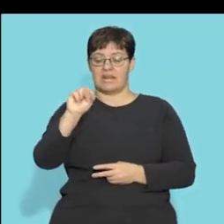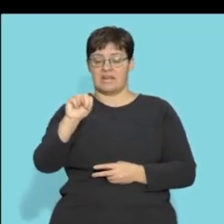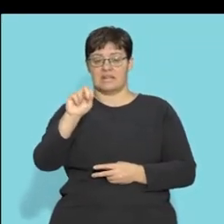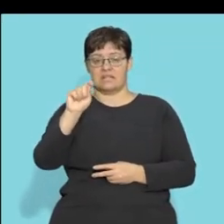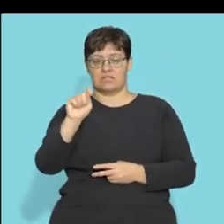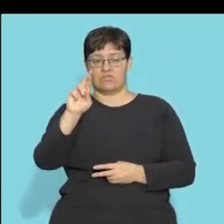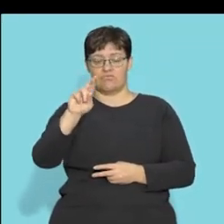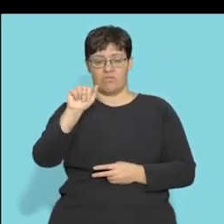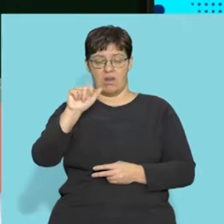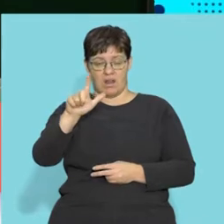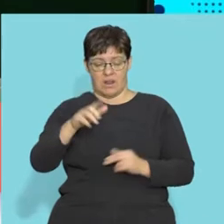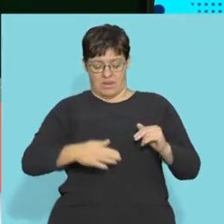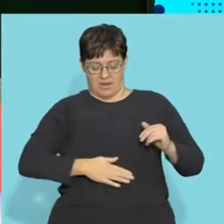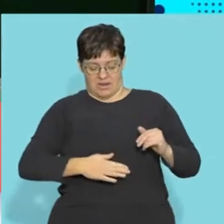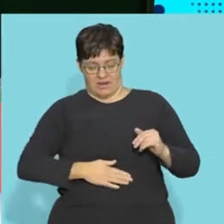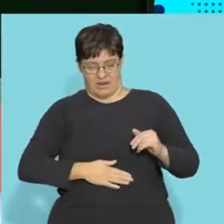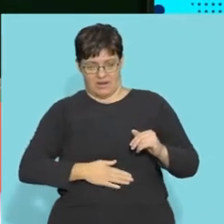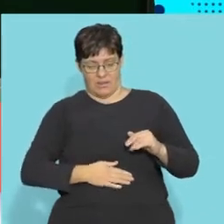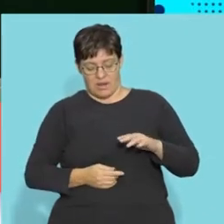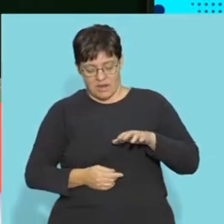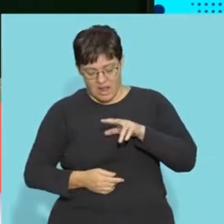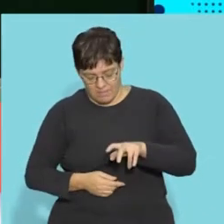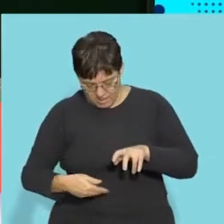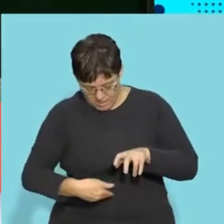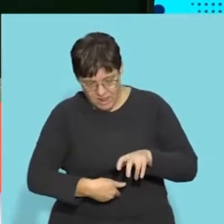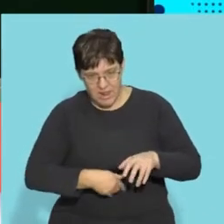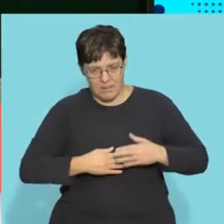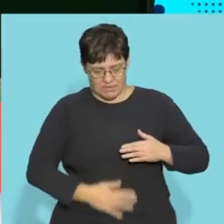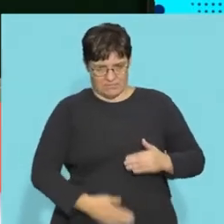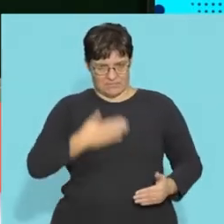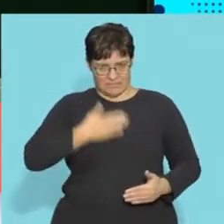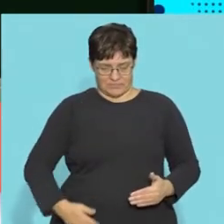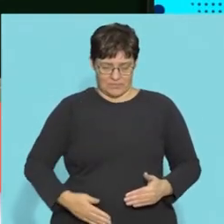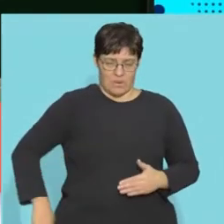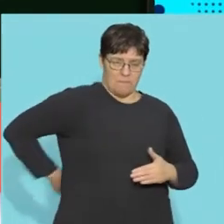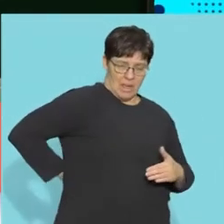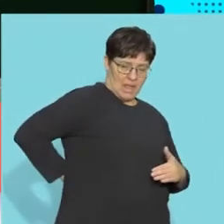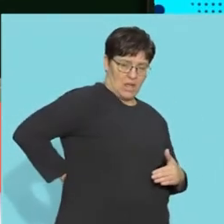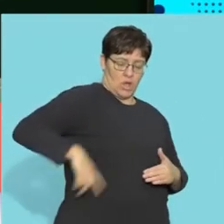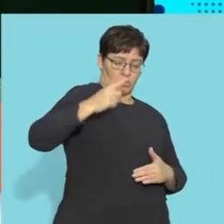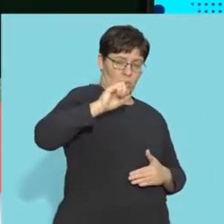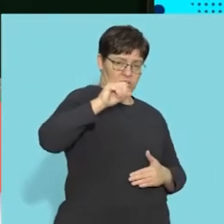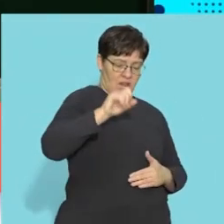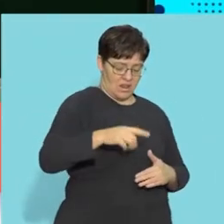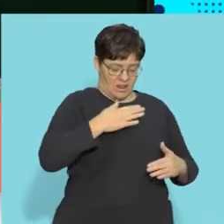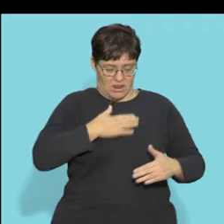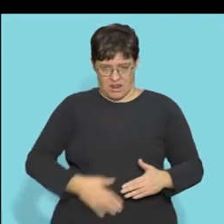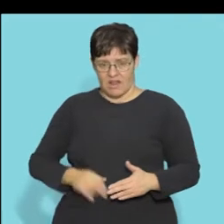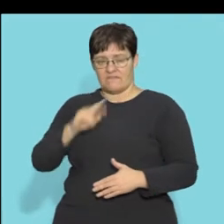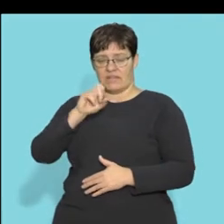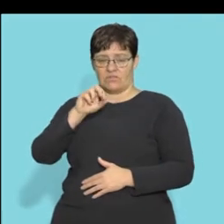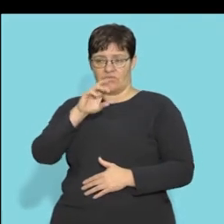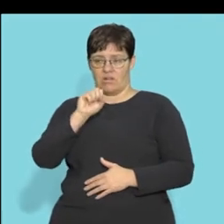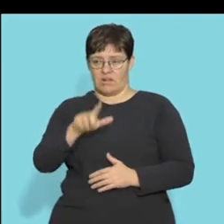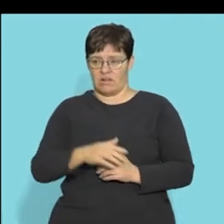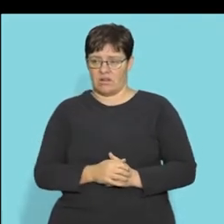lower side. So your tummy or an animal, if you're standing like that, the bottom part. Right. That's ventral. Then